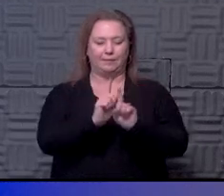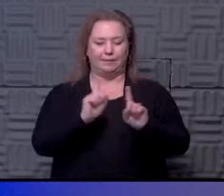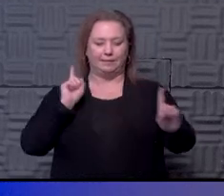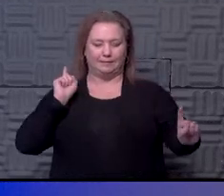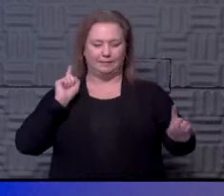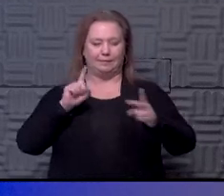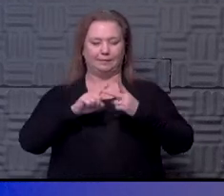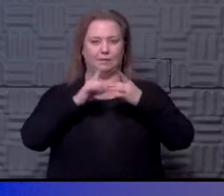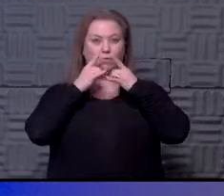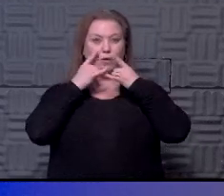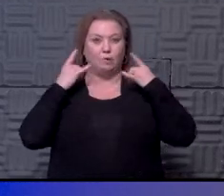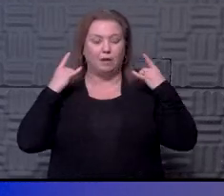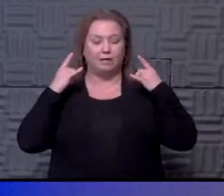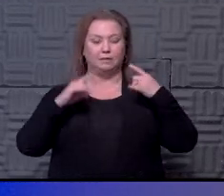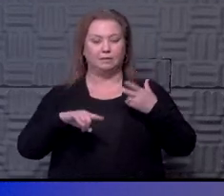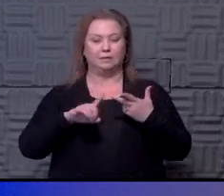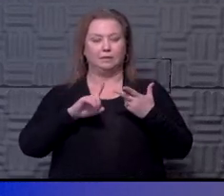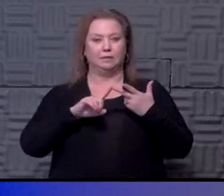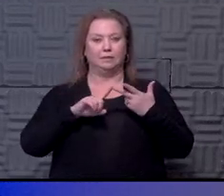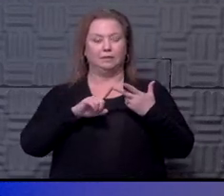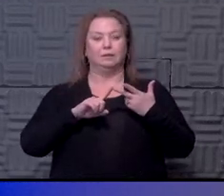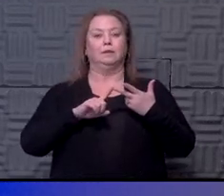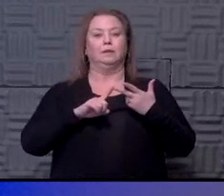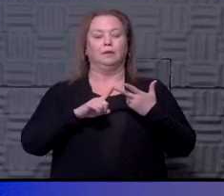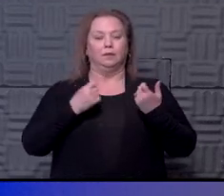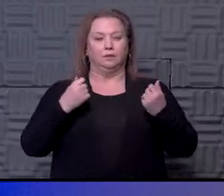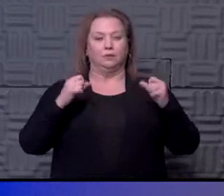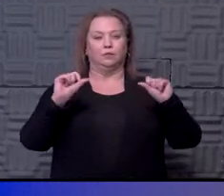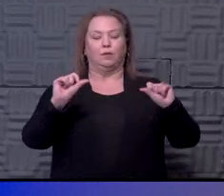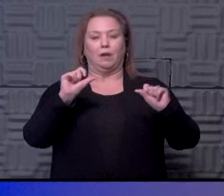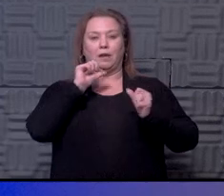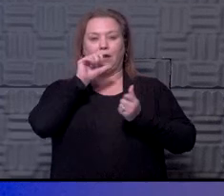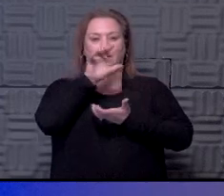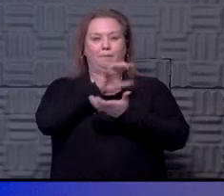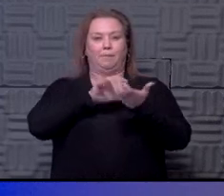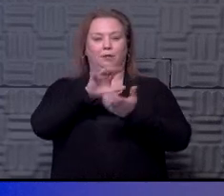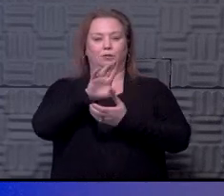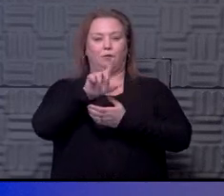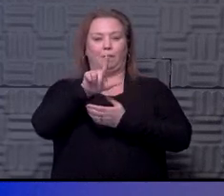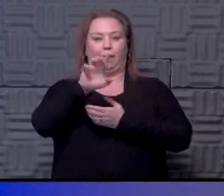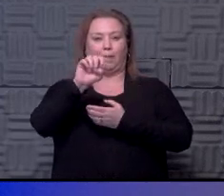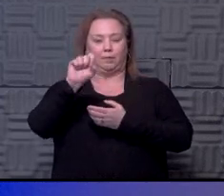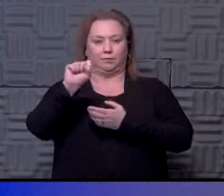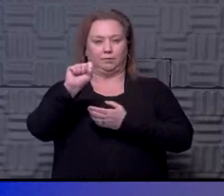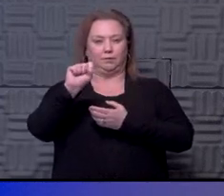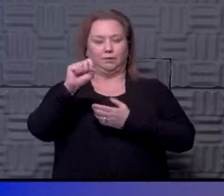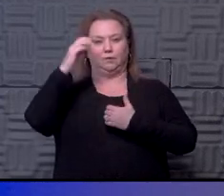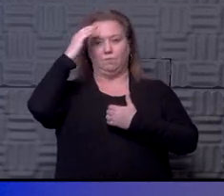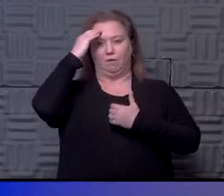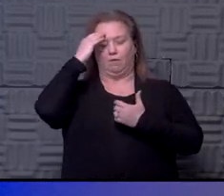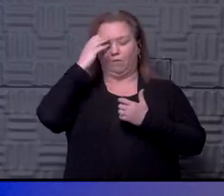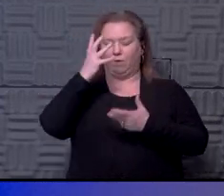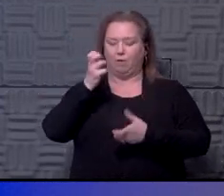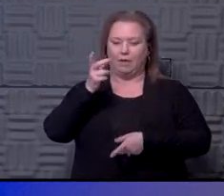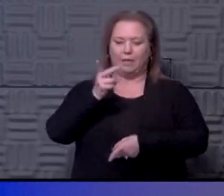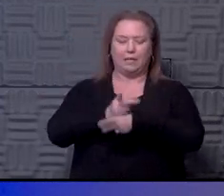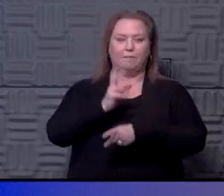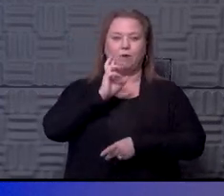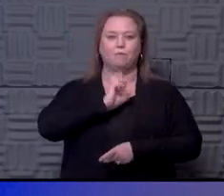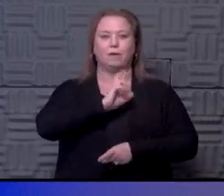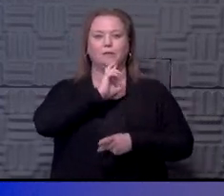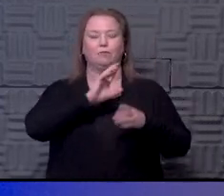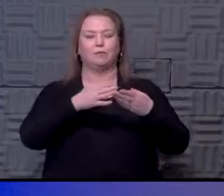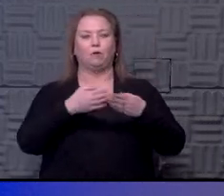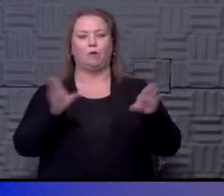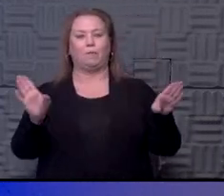Distance. Wear your mask. You know, try not to mix your bubbles. Because we know that we want to keep our restaurants